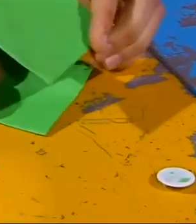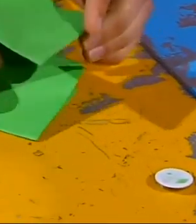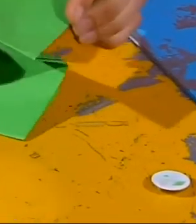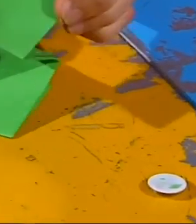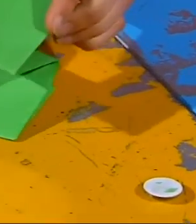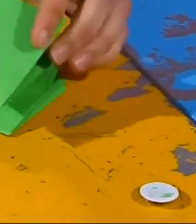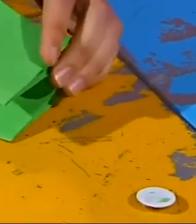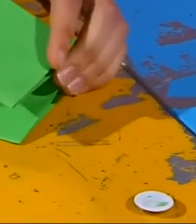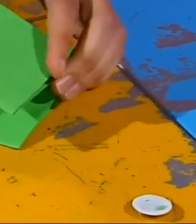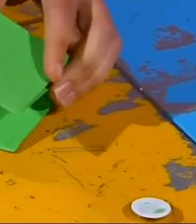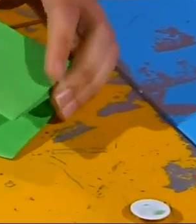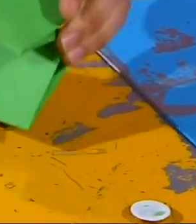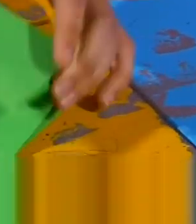zig-zaggy shape. B